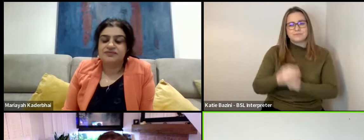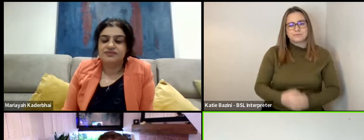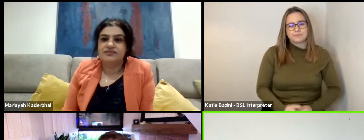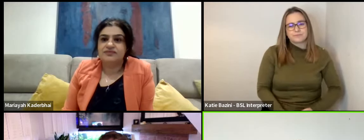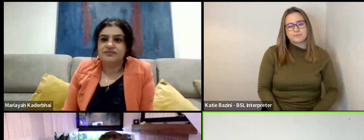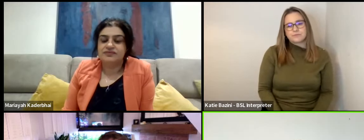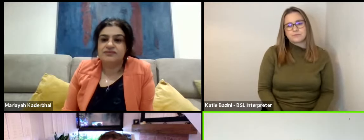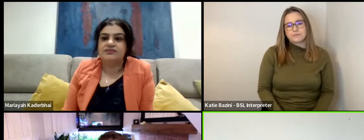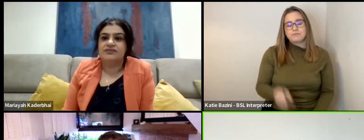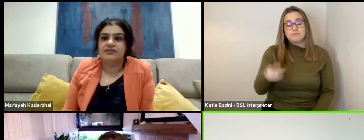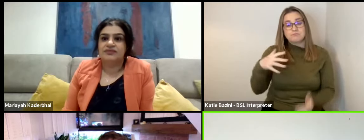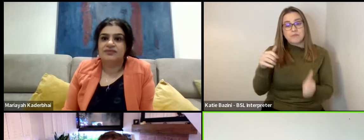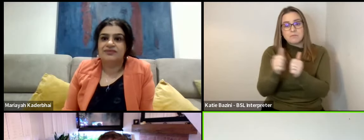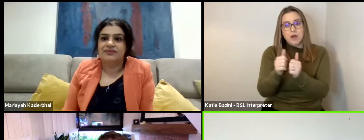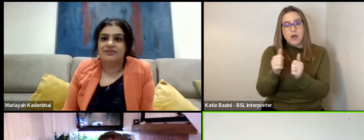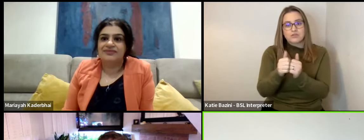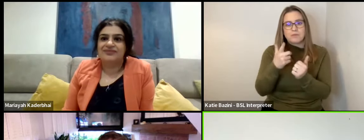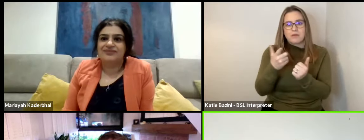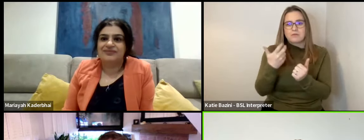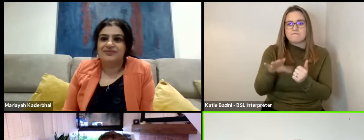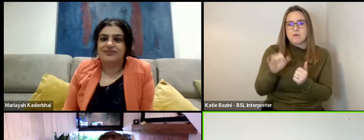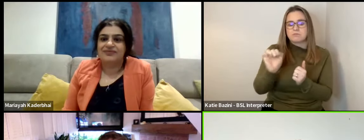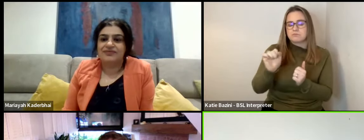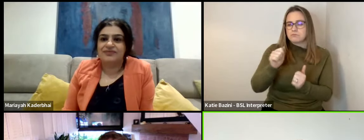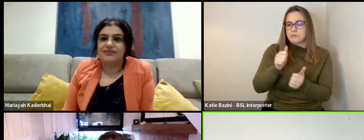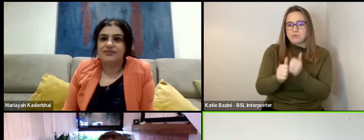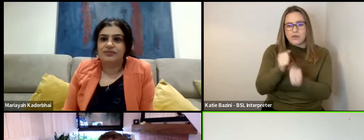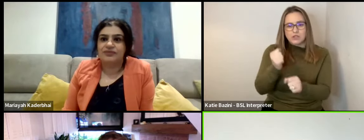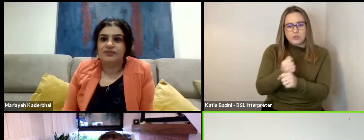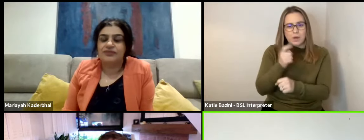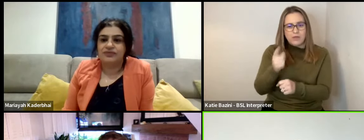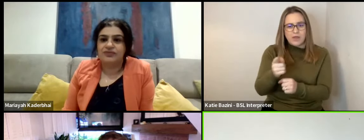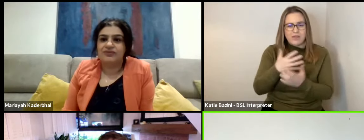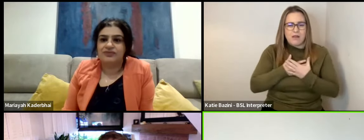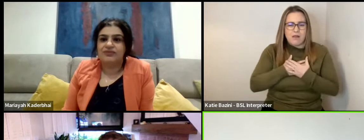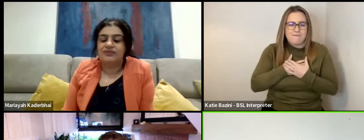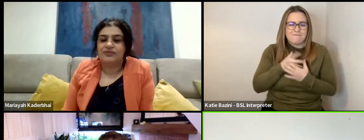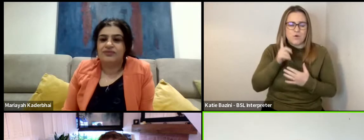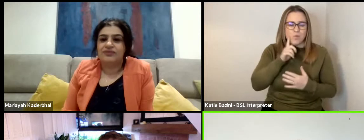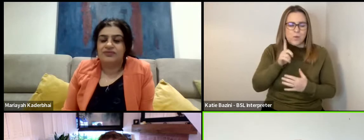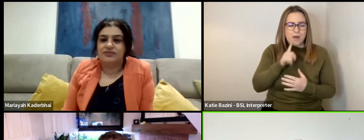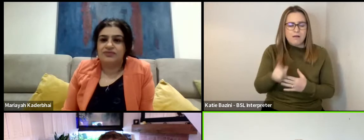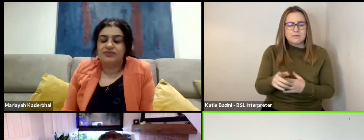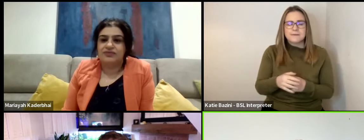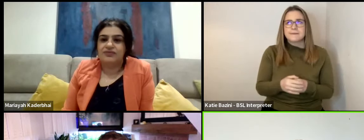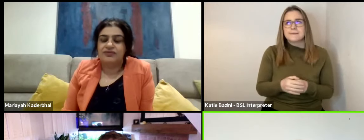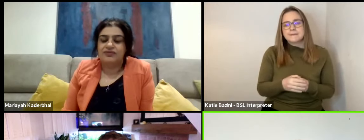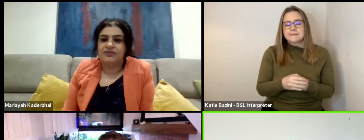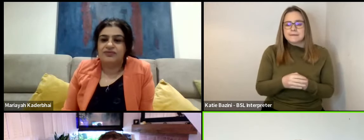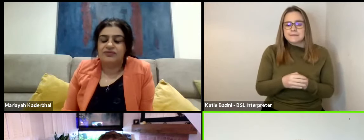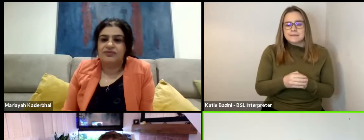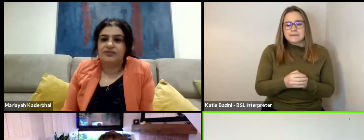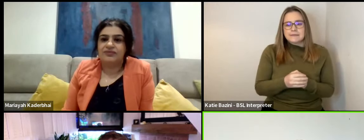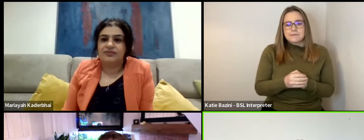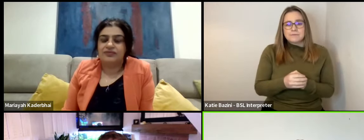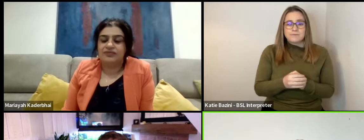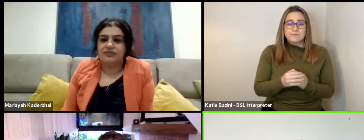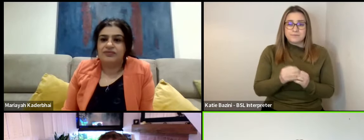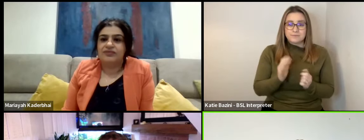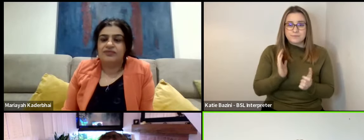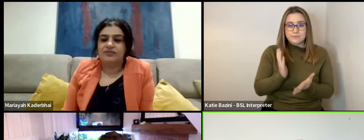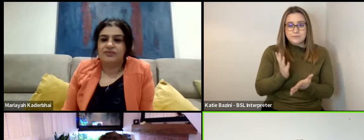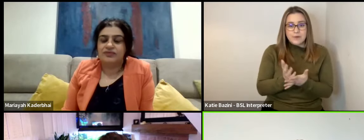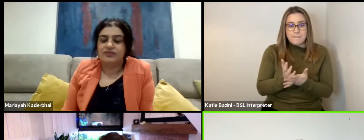A partnership that comes out of his brother doing that, a love for a woman. And it is